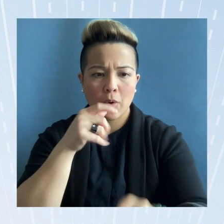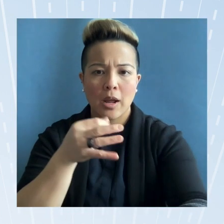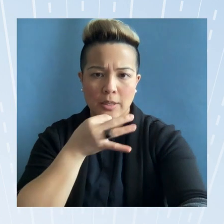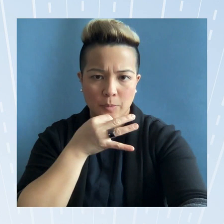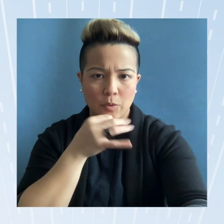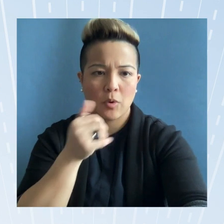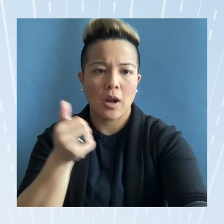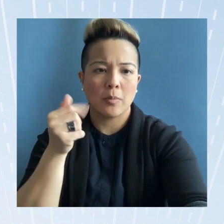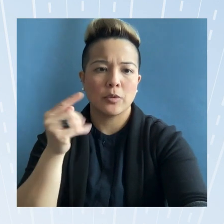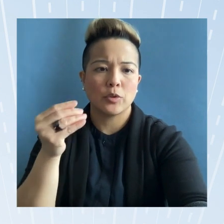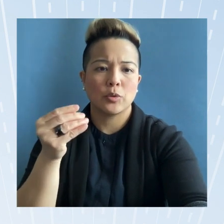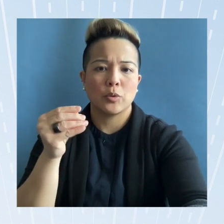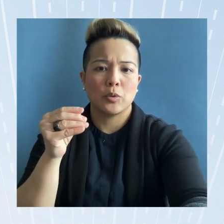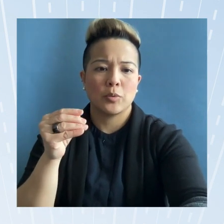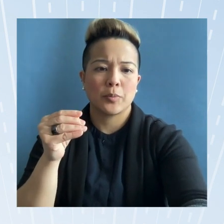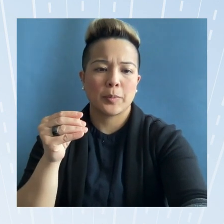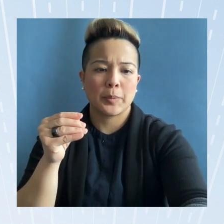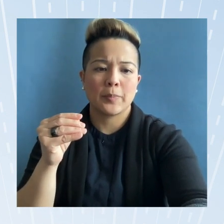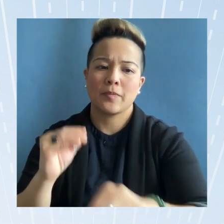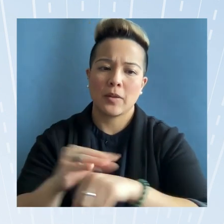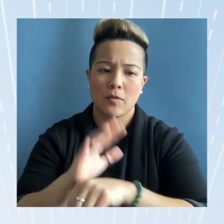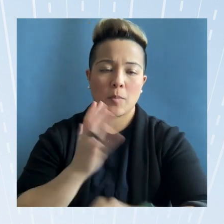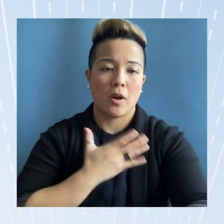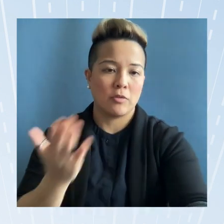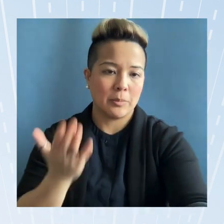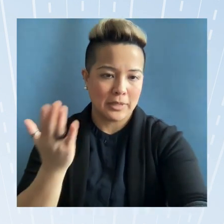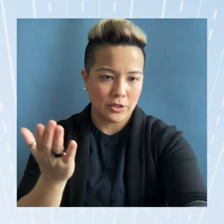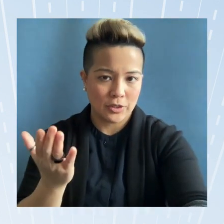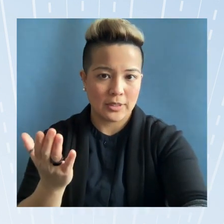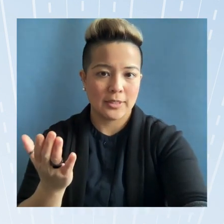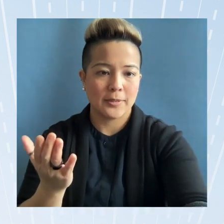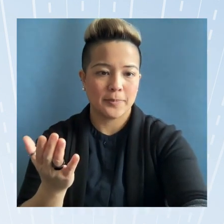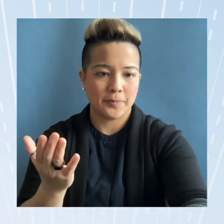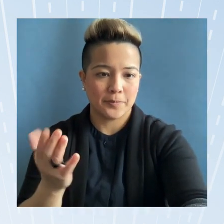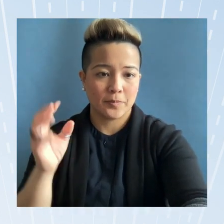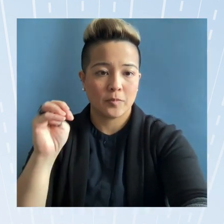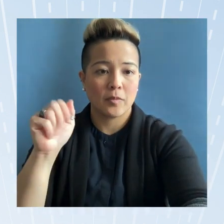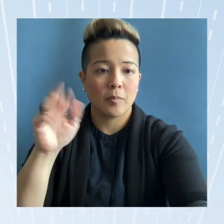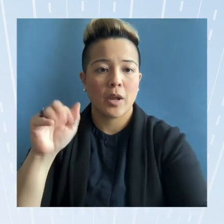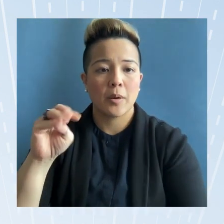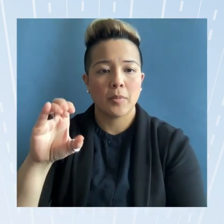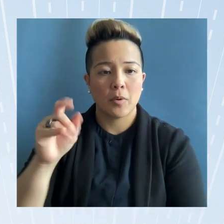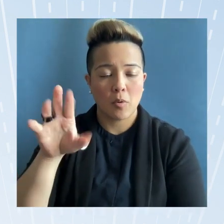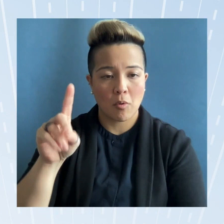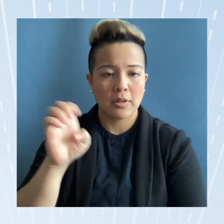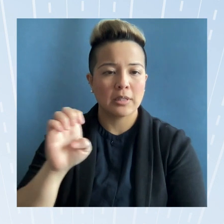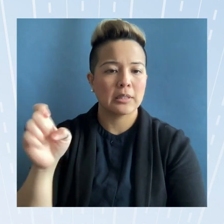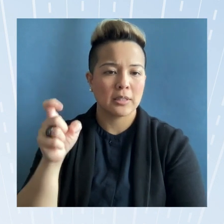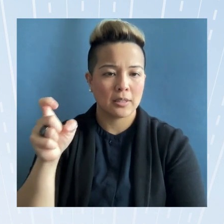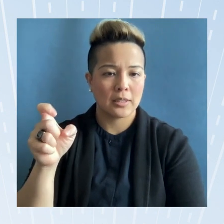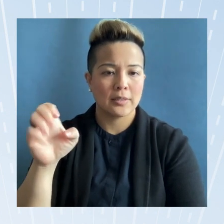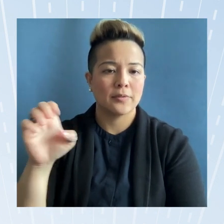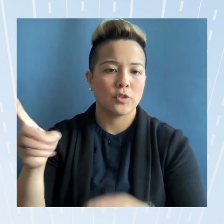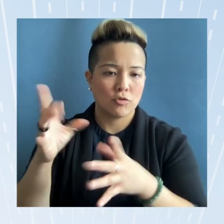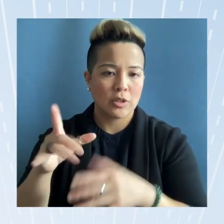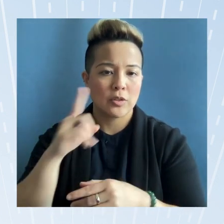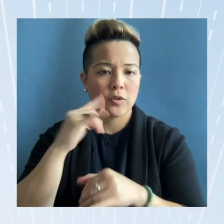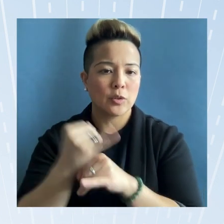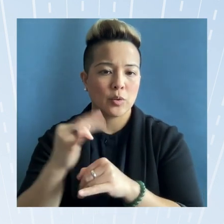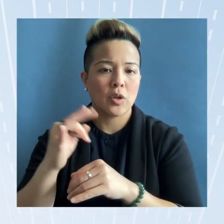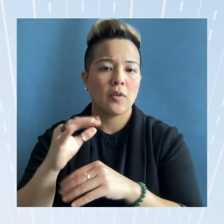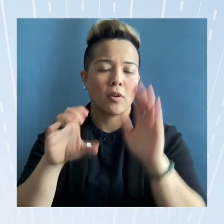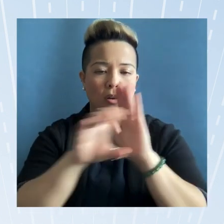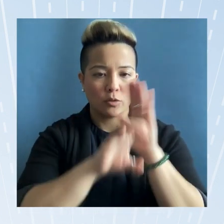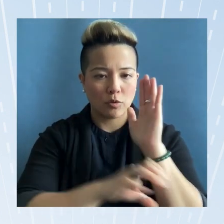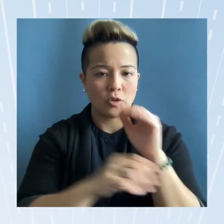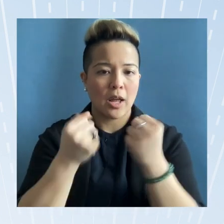inform our recommendations Mary McCord executive director Institute for constitutional advocacy